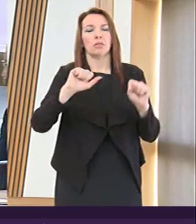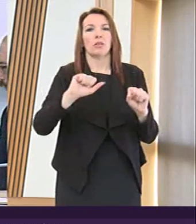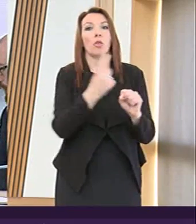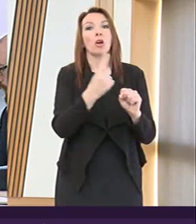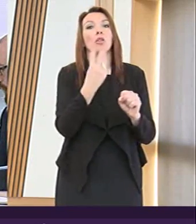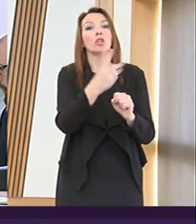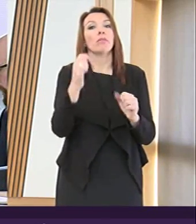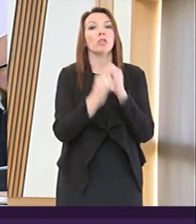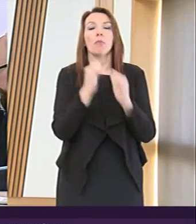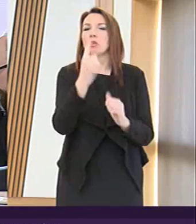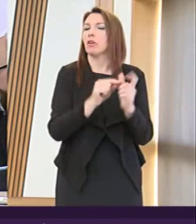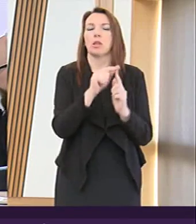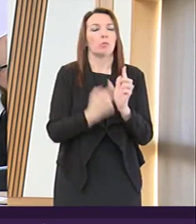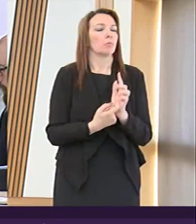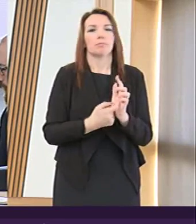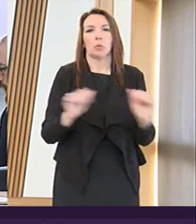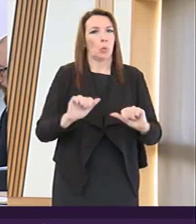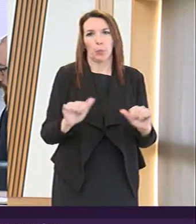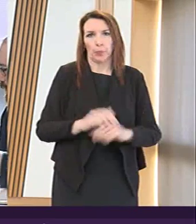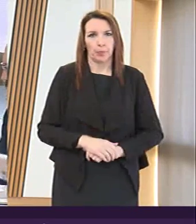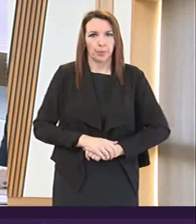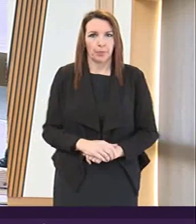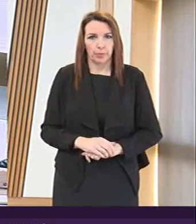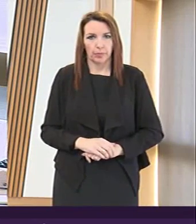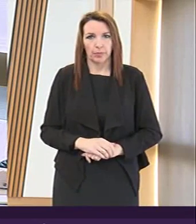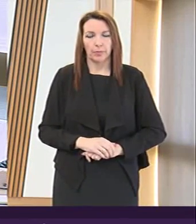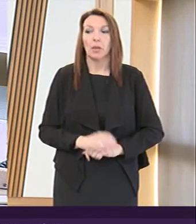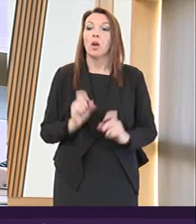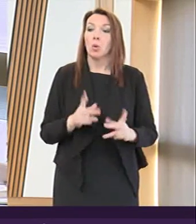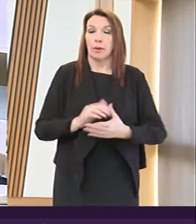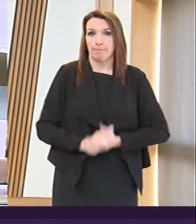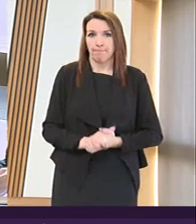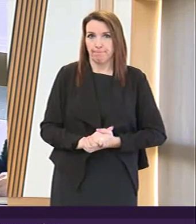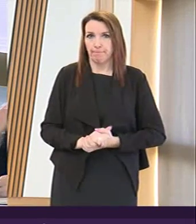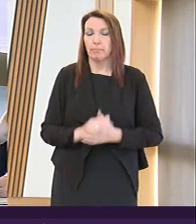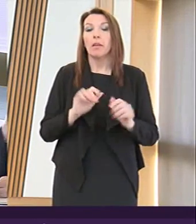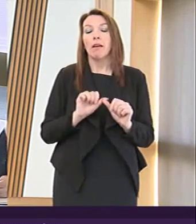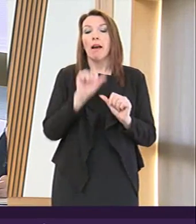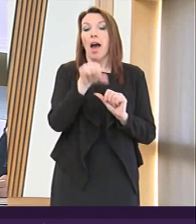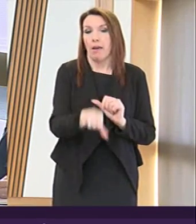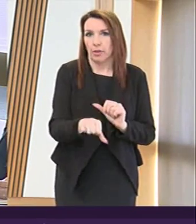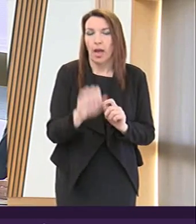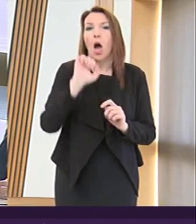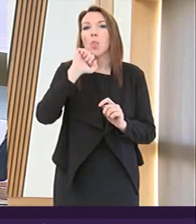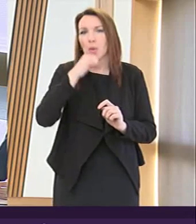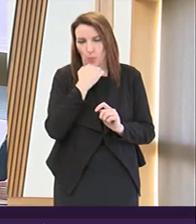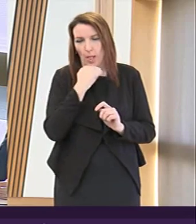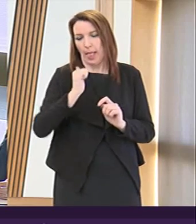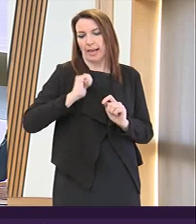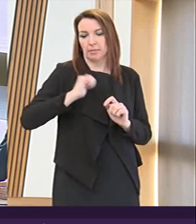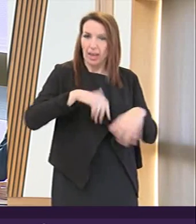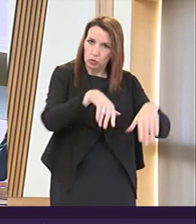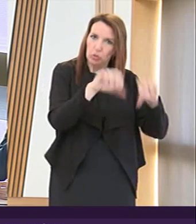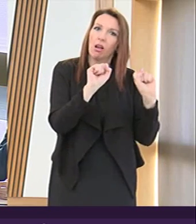March or the 1st of April. Right. Let me correct that. They are then intended to come into force on,